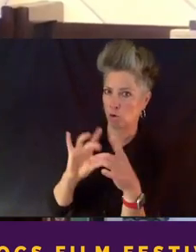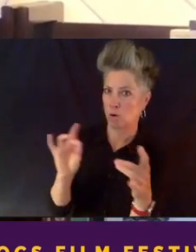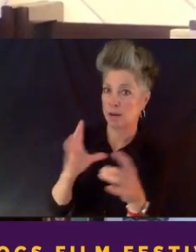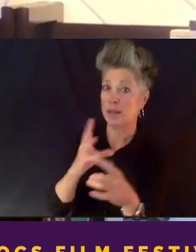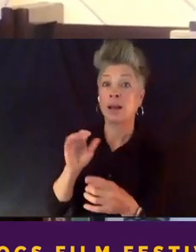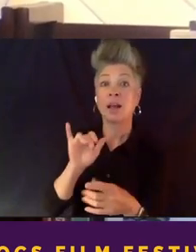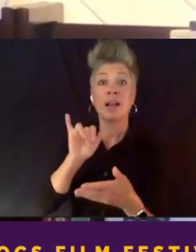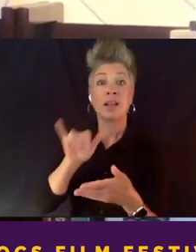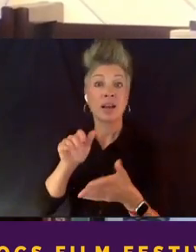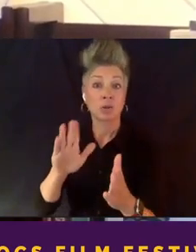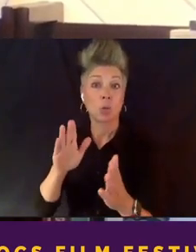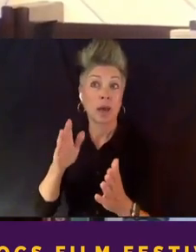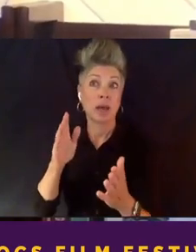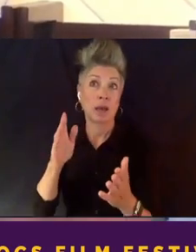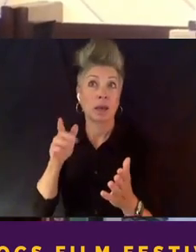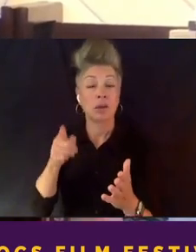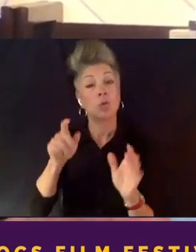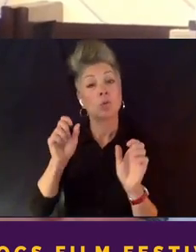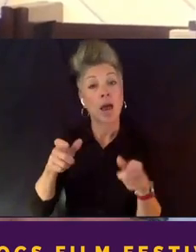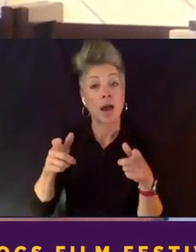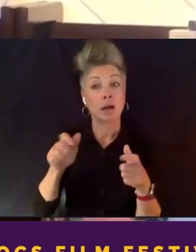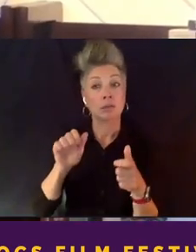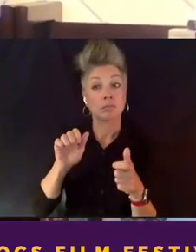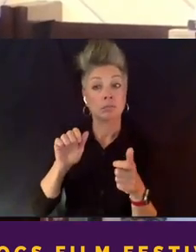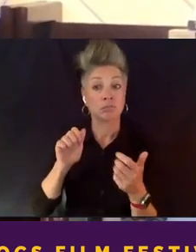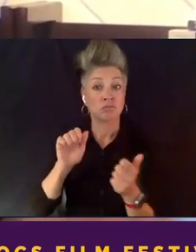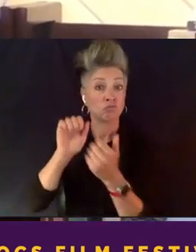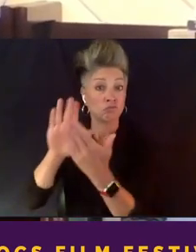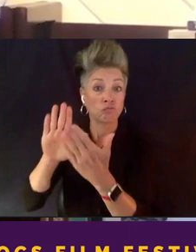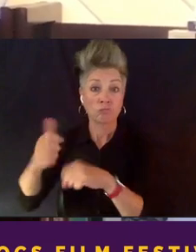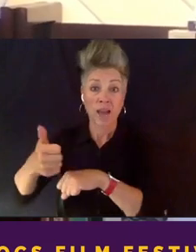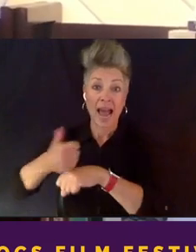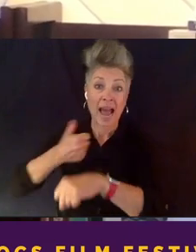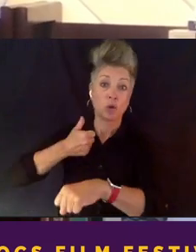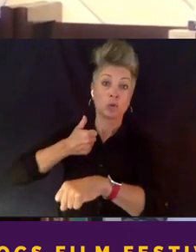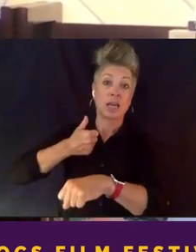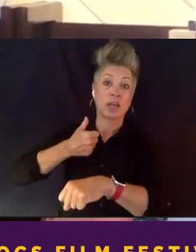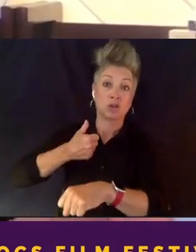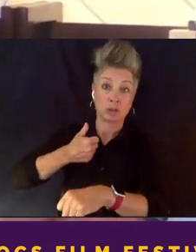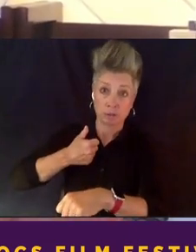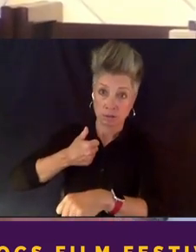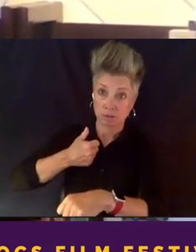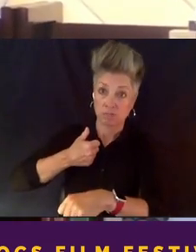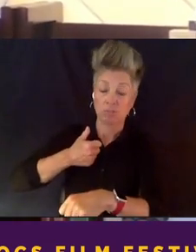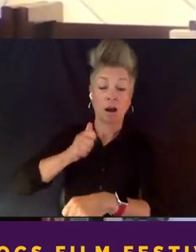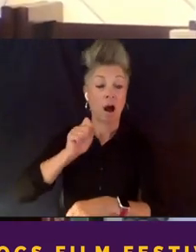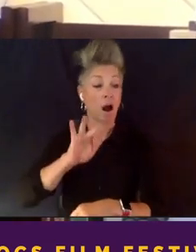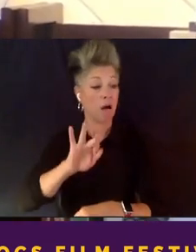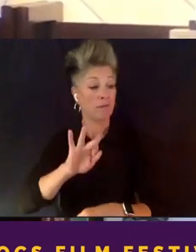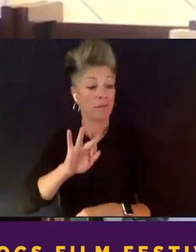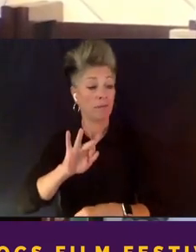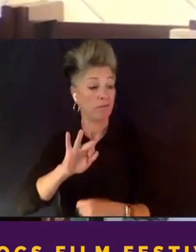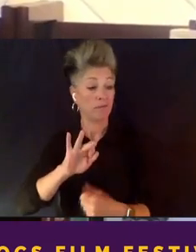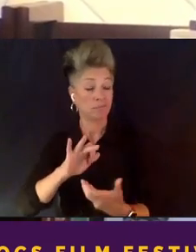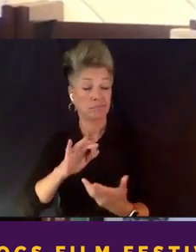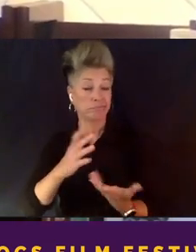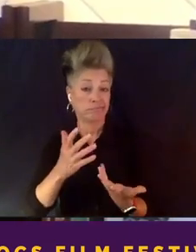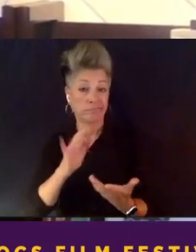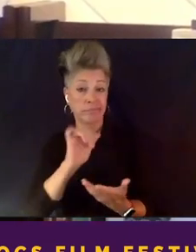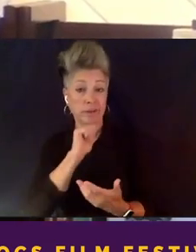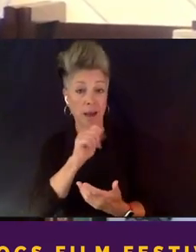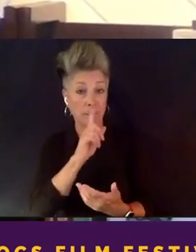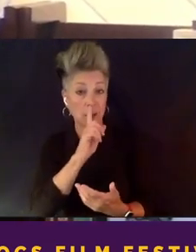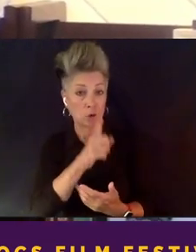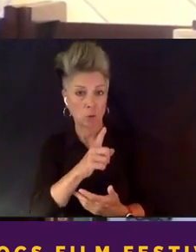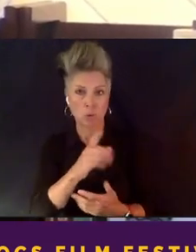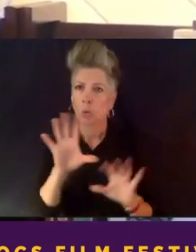going to, um, be able to confront, you know, accusations that it's, you know, um, that it's ridiculous. mean, that's one thing we do at frontline all the